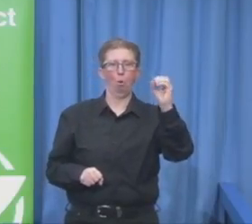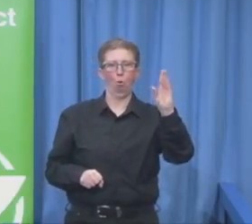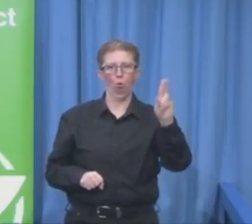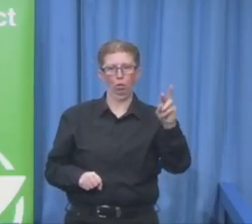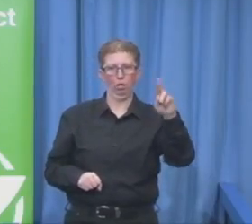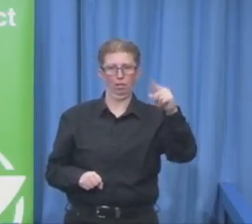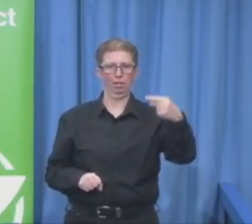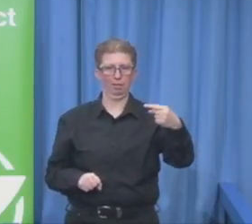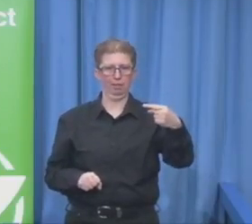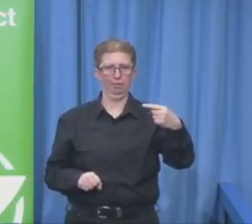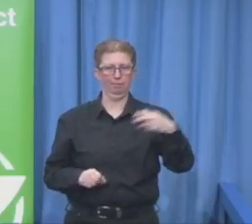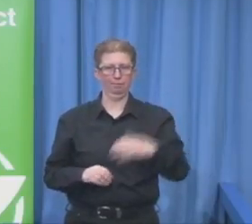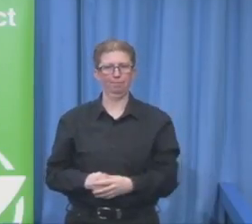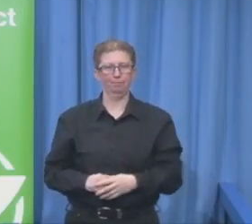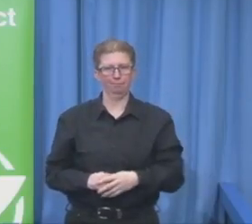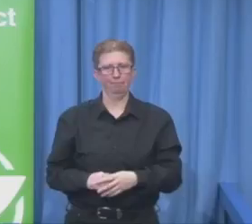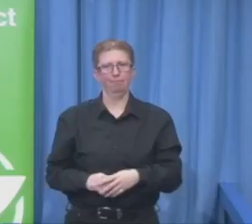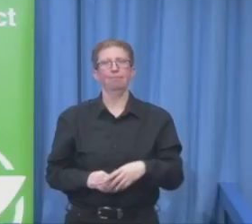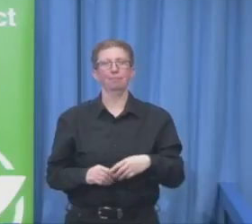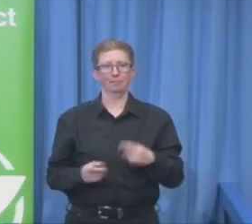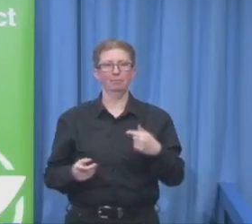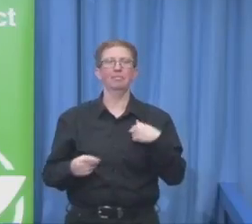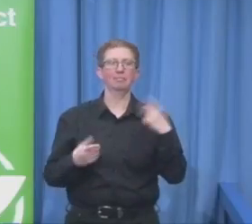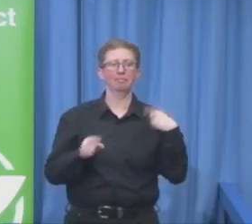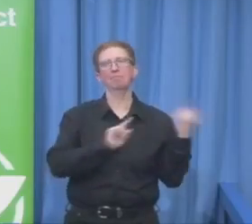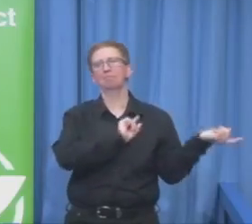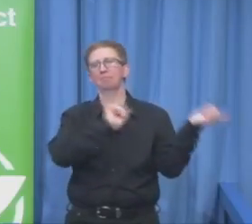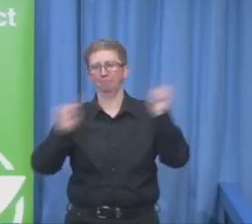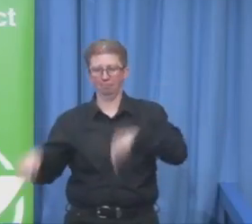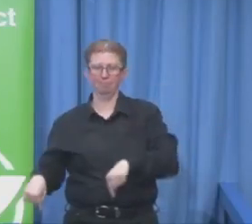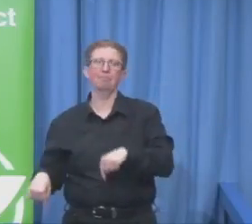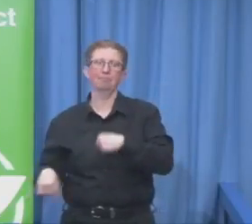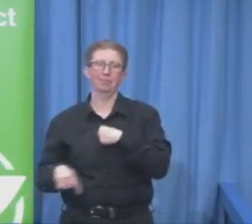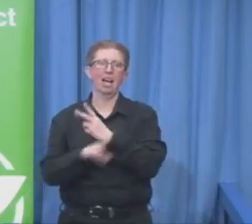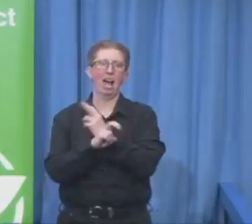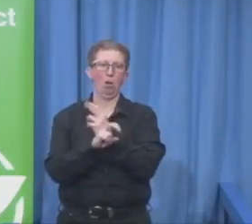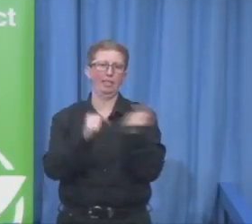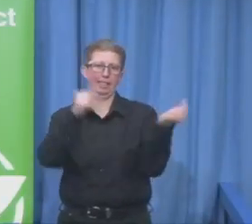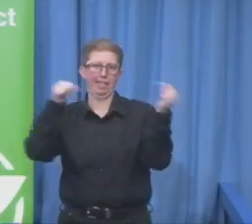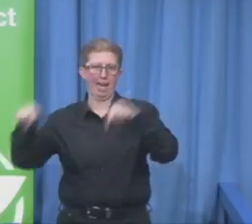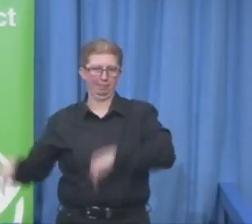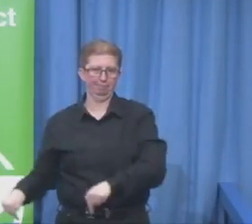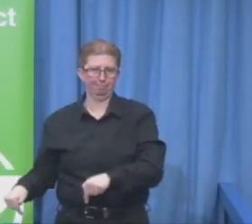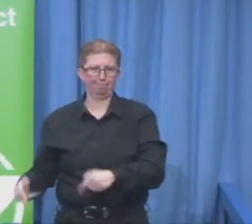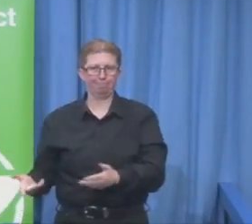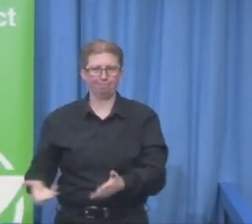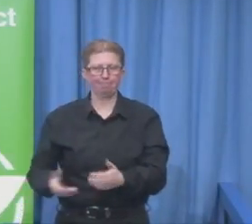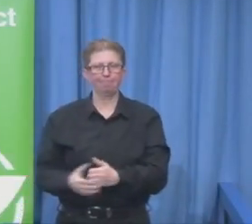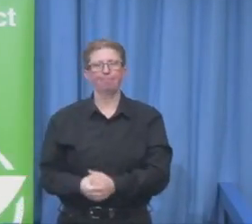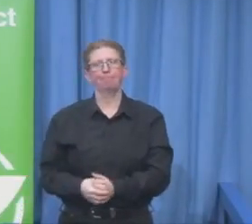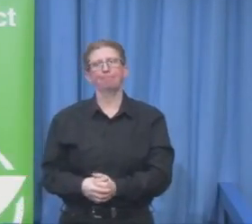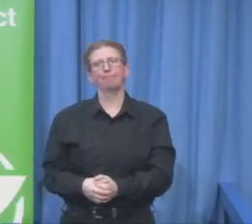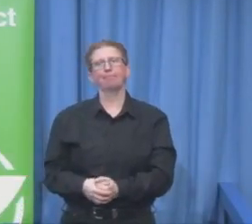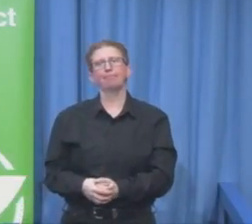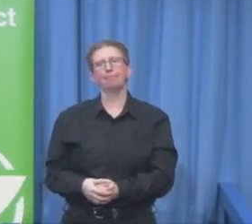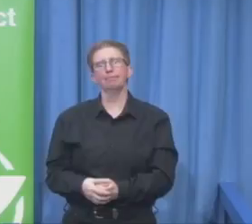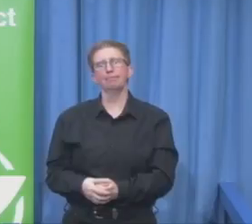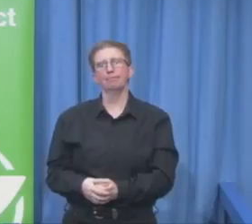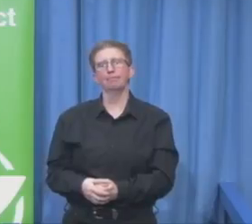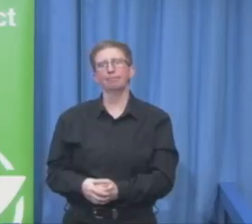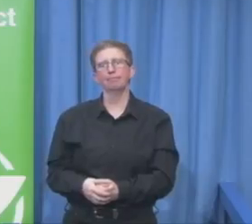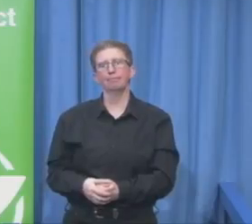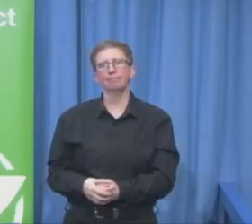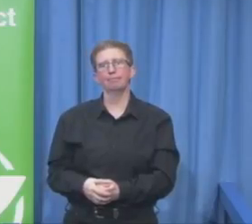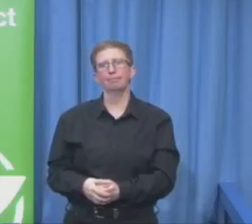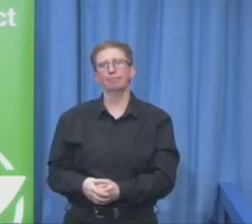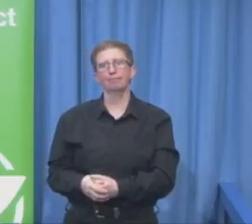when I reflected Walburga's reflections on how she came to that field, I think I have also